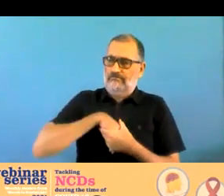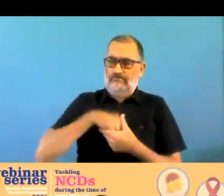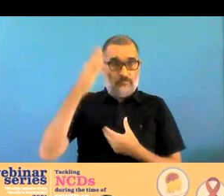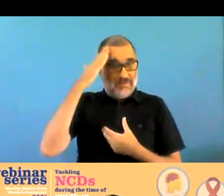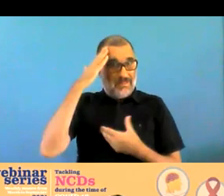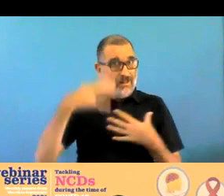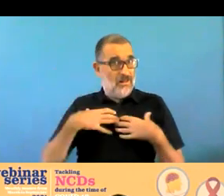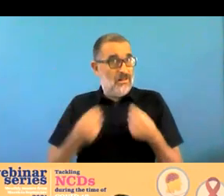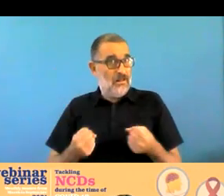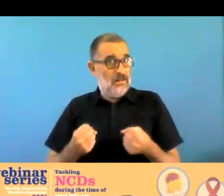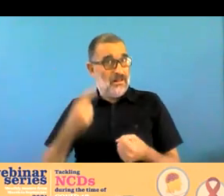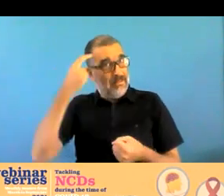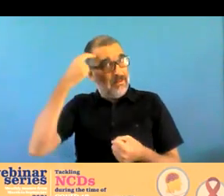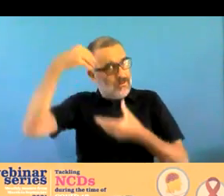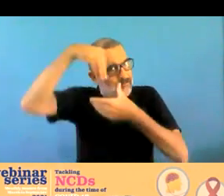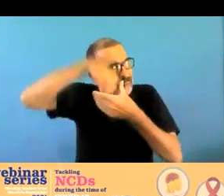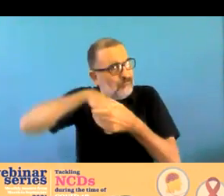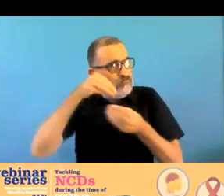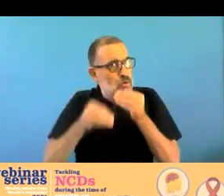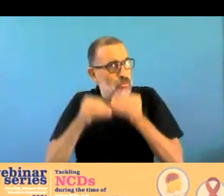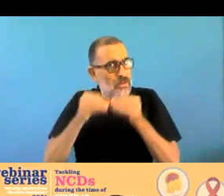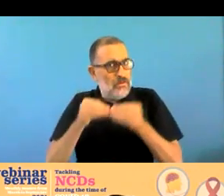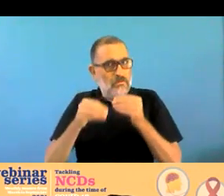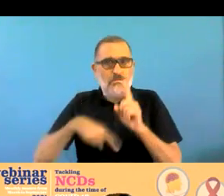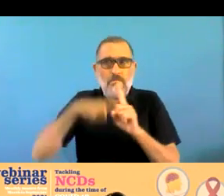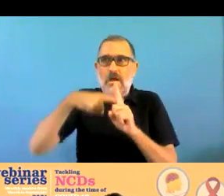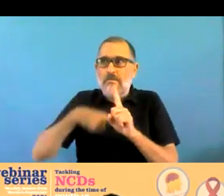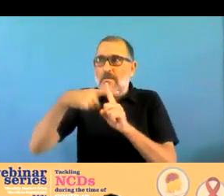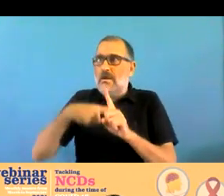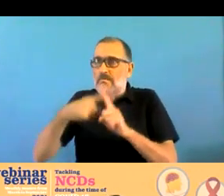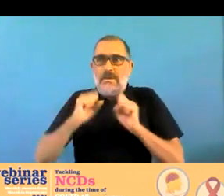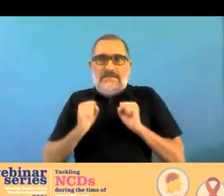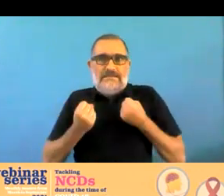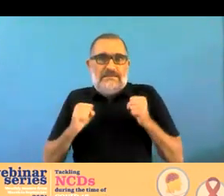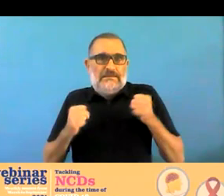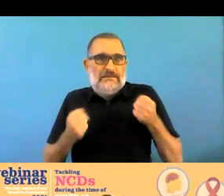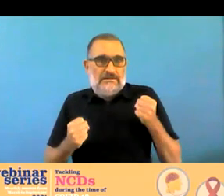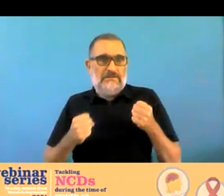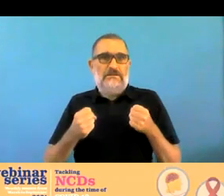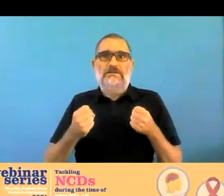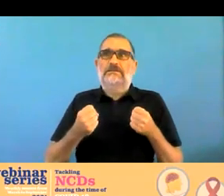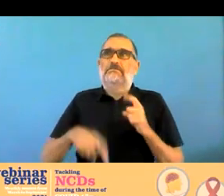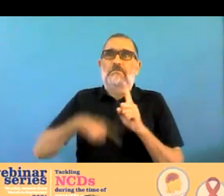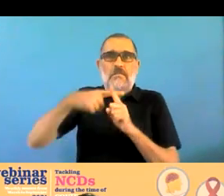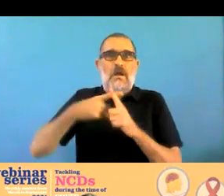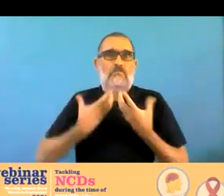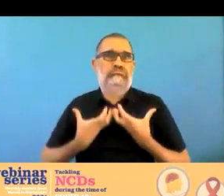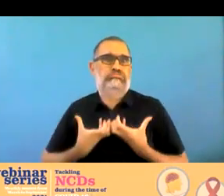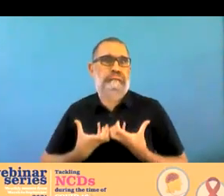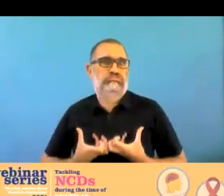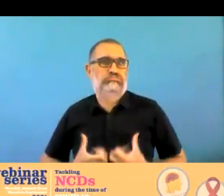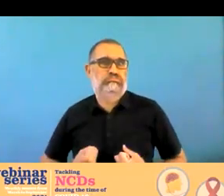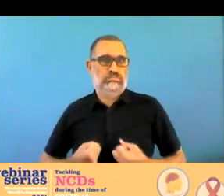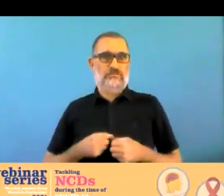delirium uh when people are hospitalized in different symptoms uh that we see every day